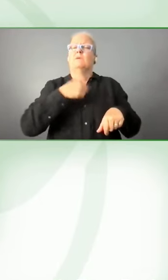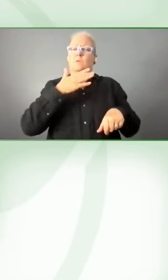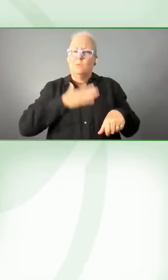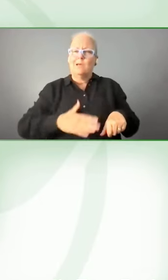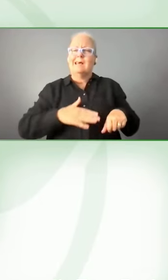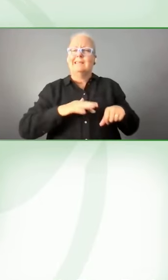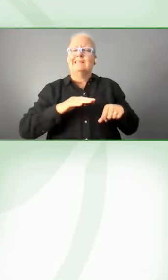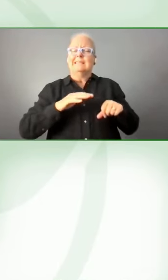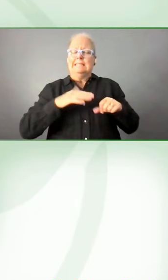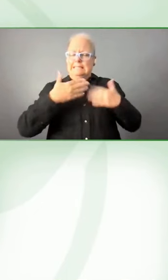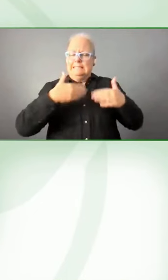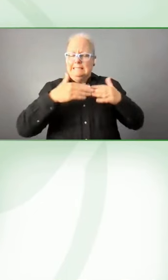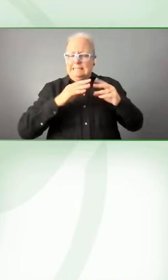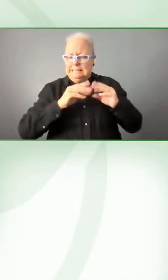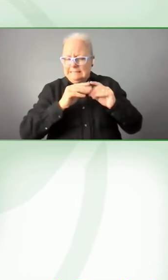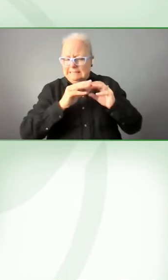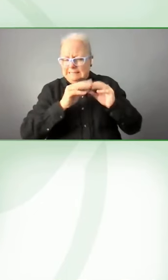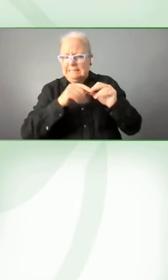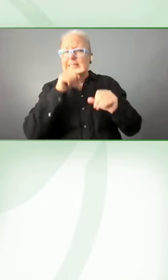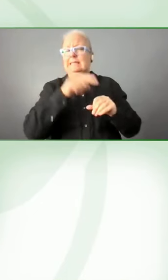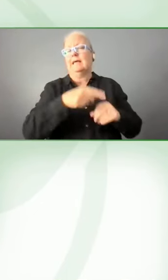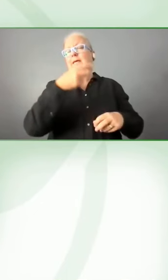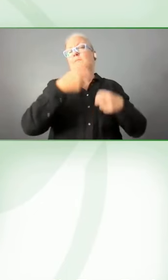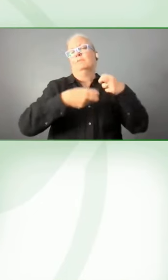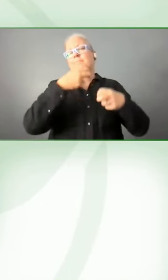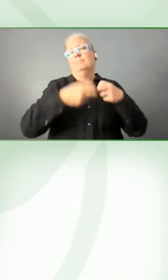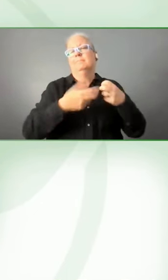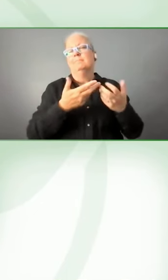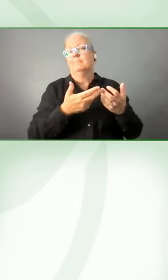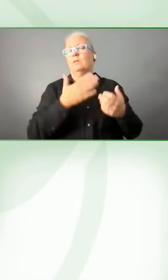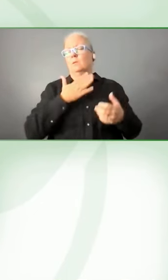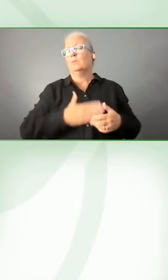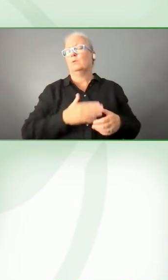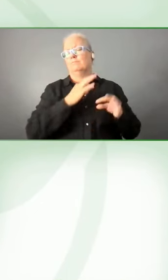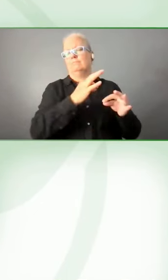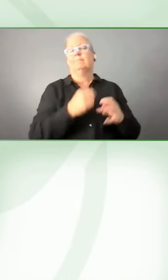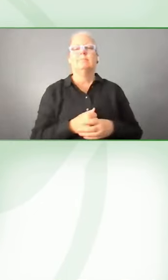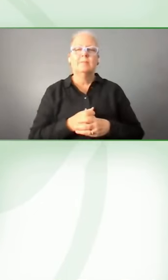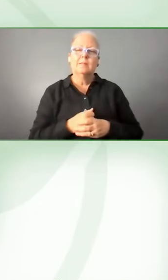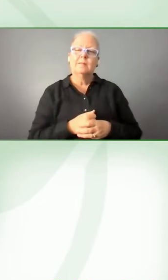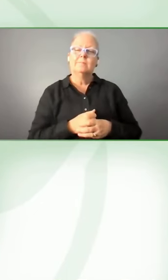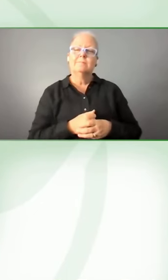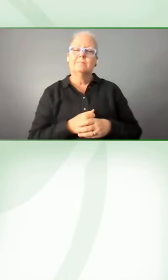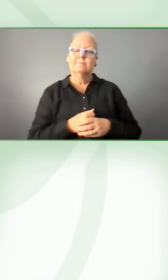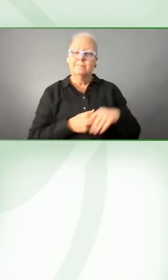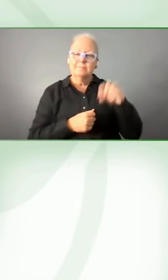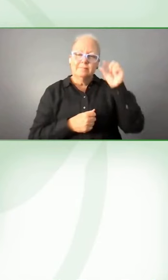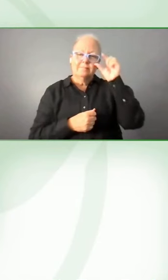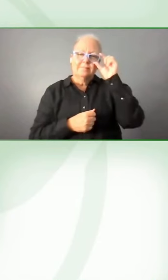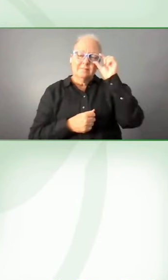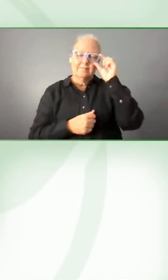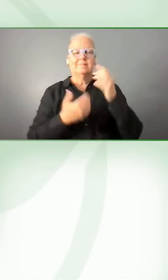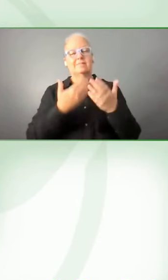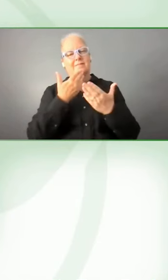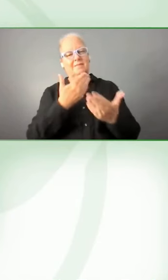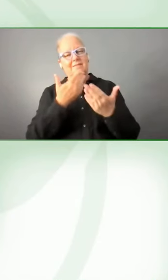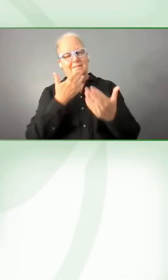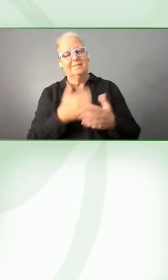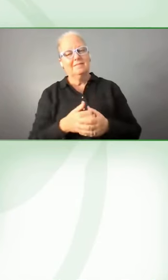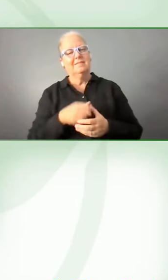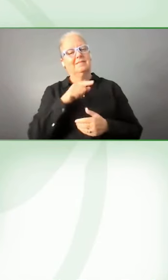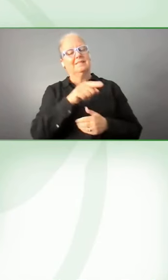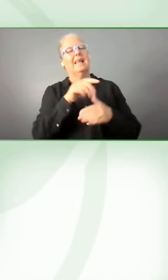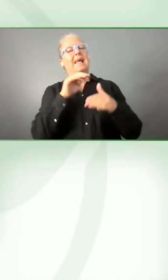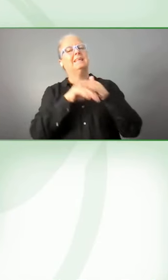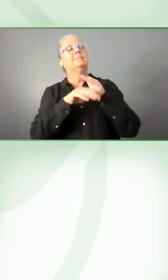holistic way. That's great. Thanks. And, and, I would describe it almost as like the final frontier for accessibility is that we still don't have